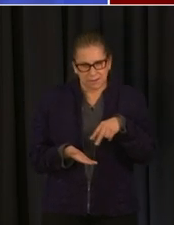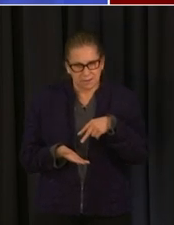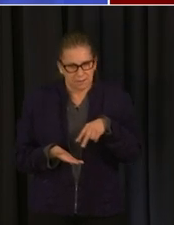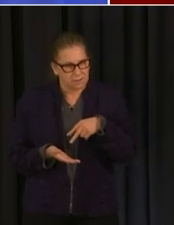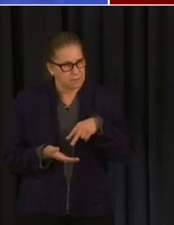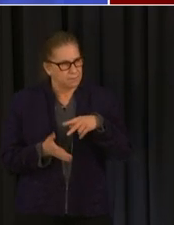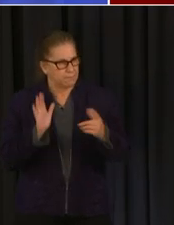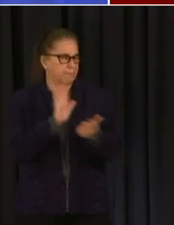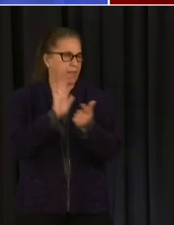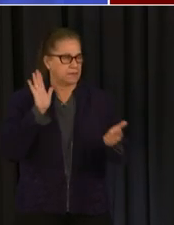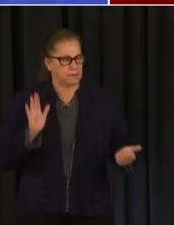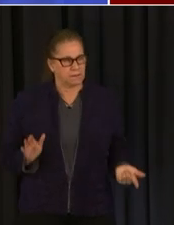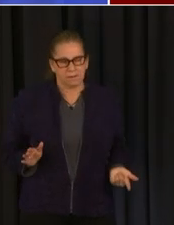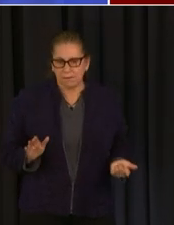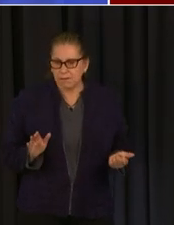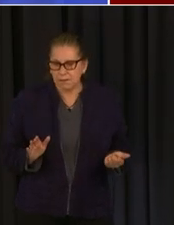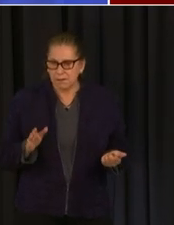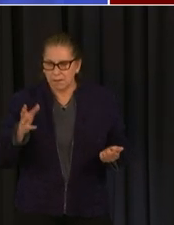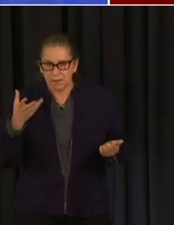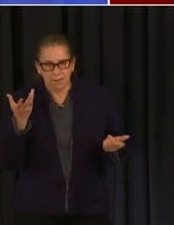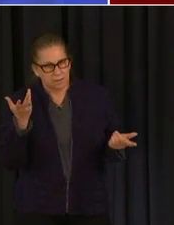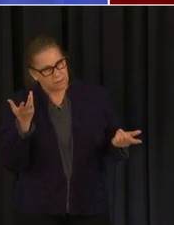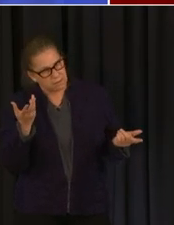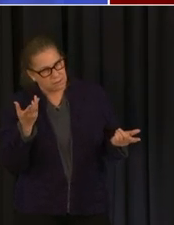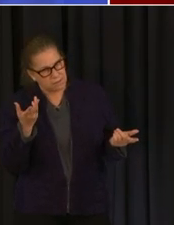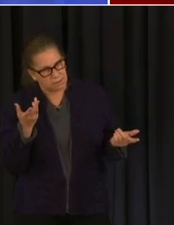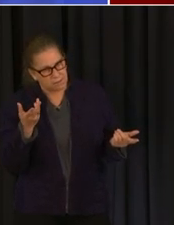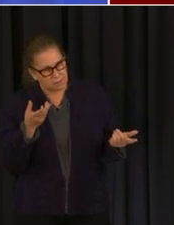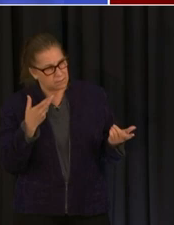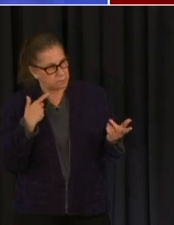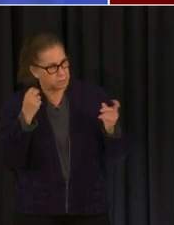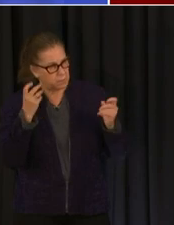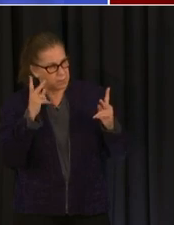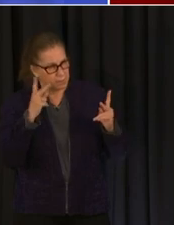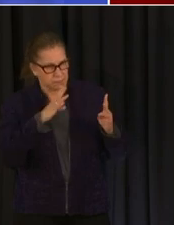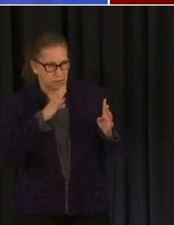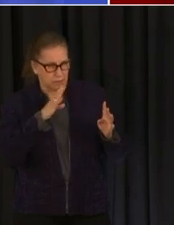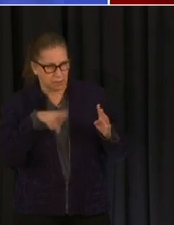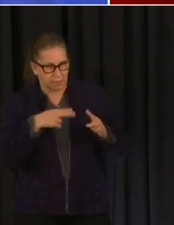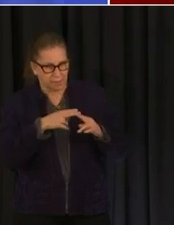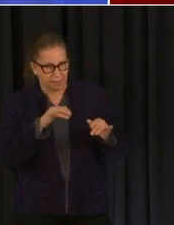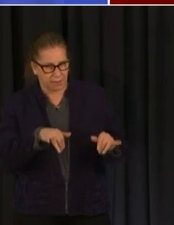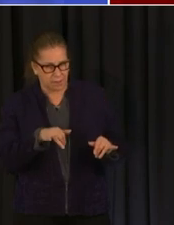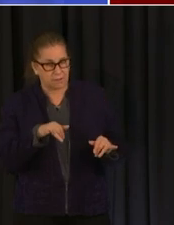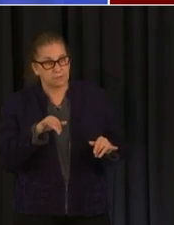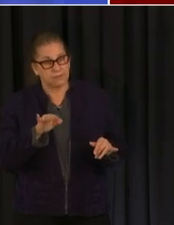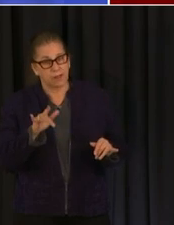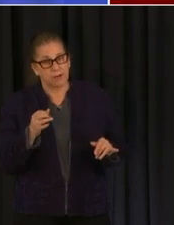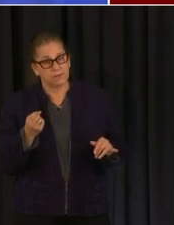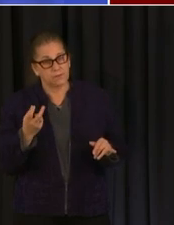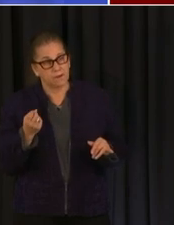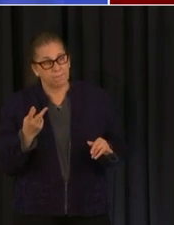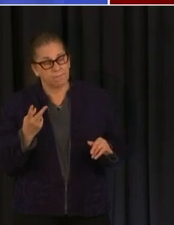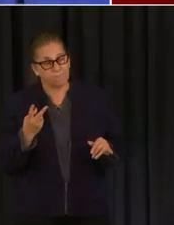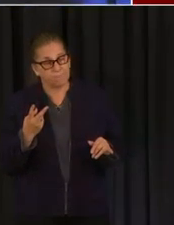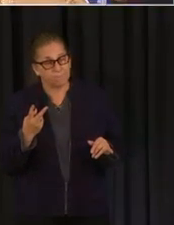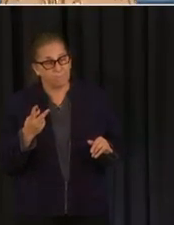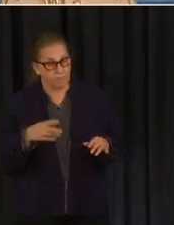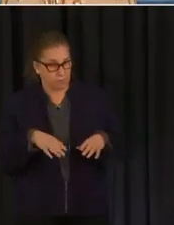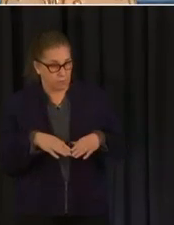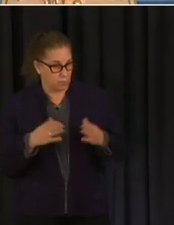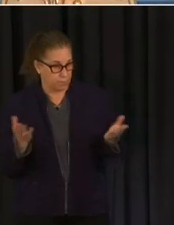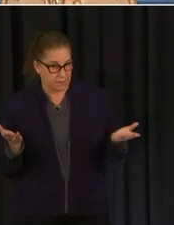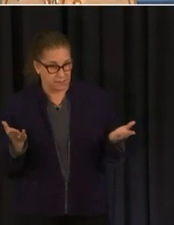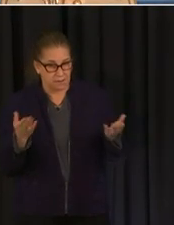and and so what that means on may 11th it looks like when it says everything but mask lifted that would include